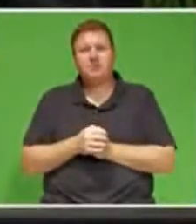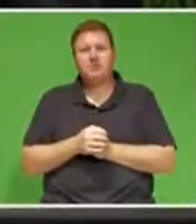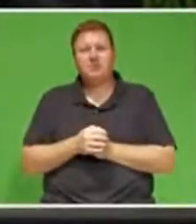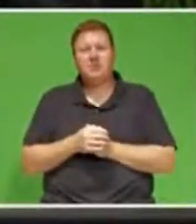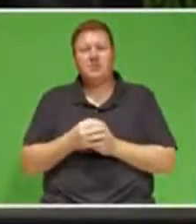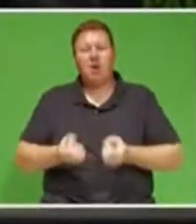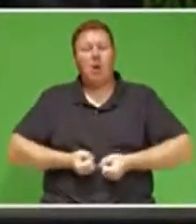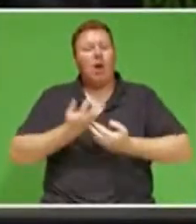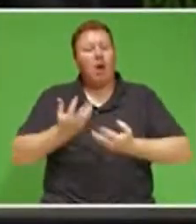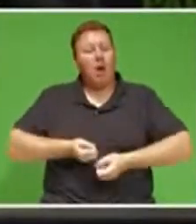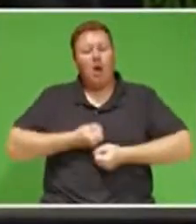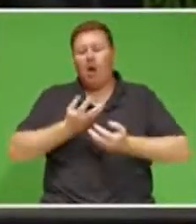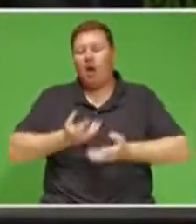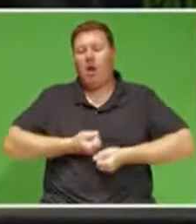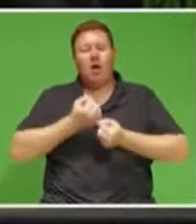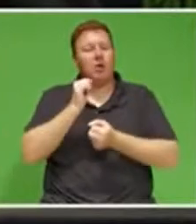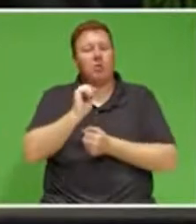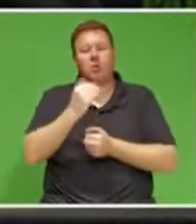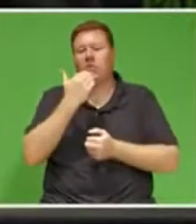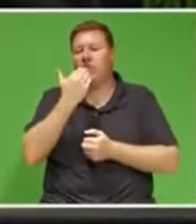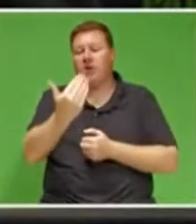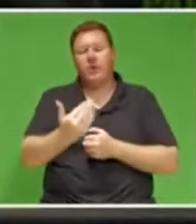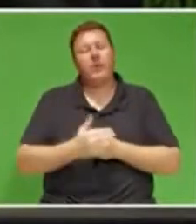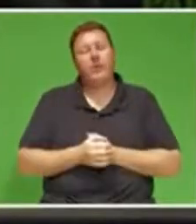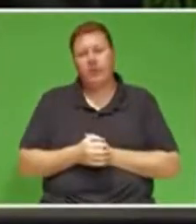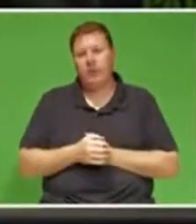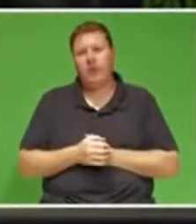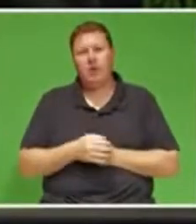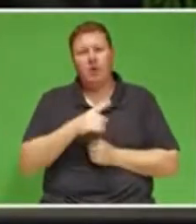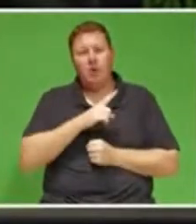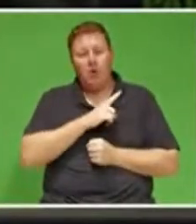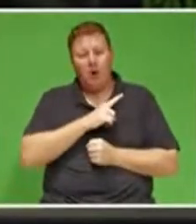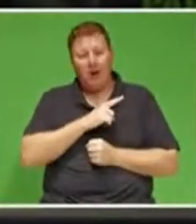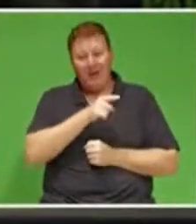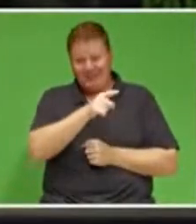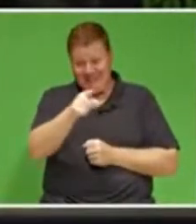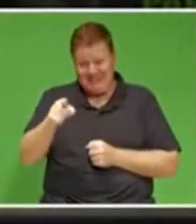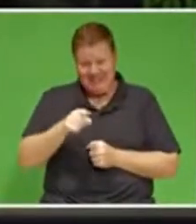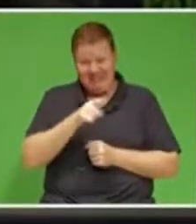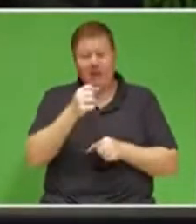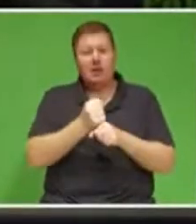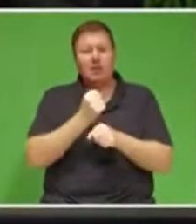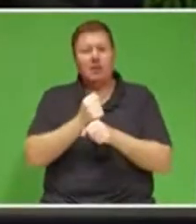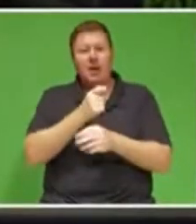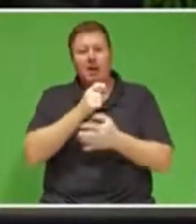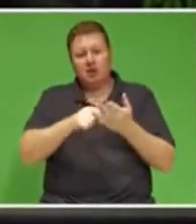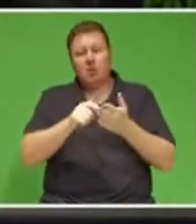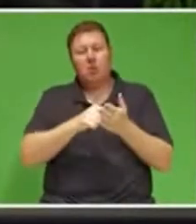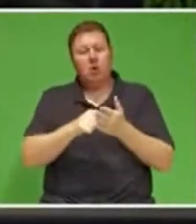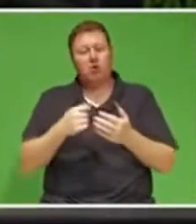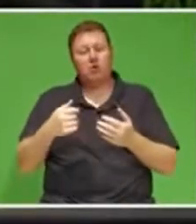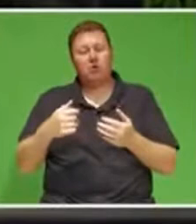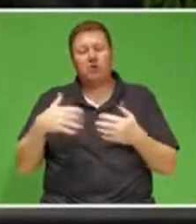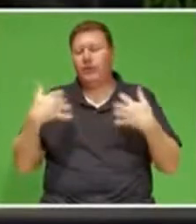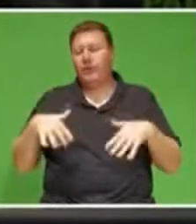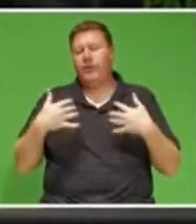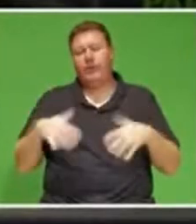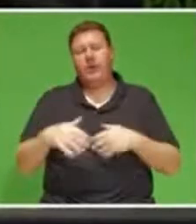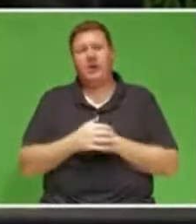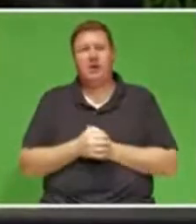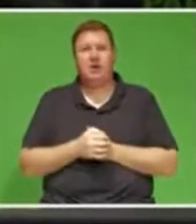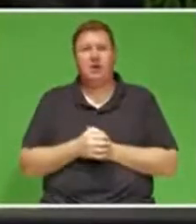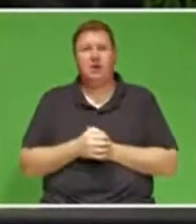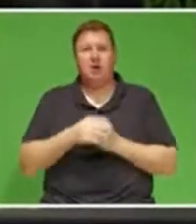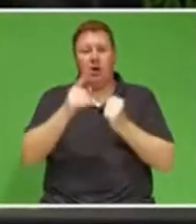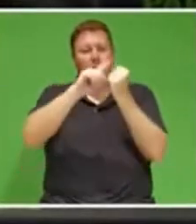express. I really thank you, because this is what makes our democracy a rich democracy. Finally, allow